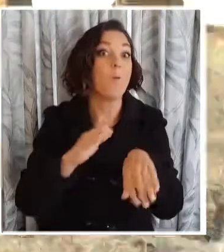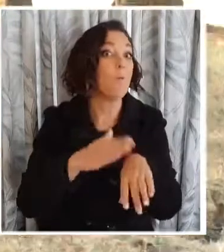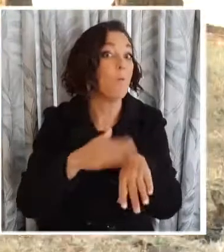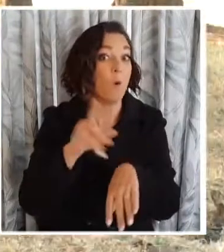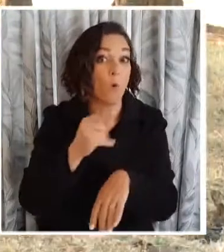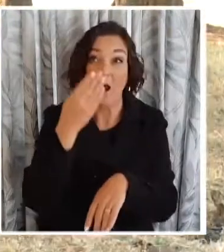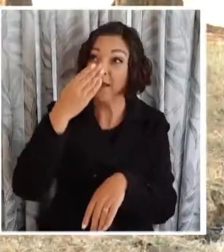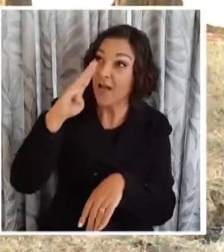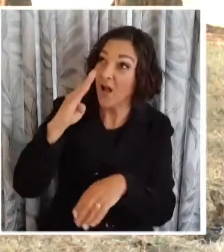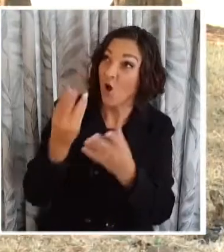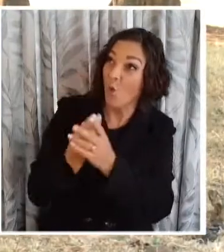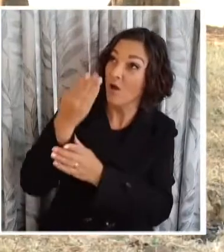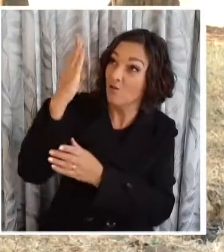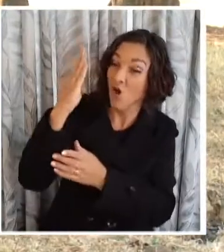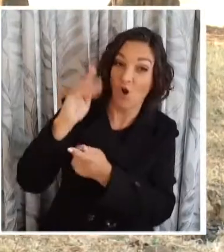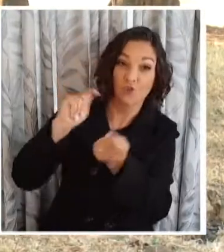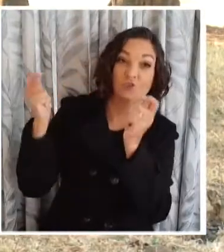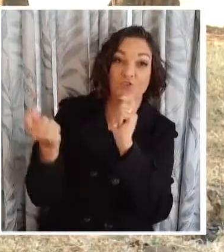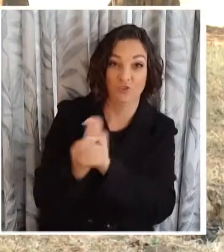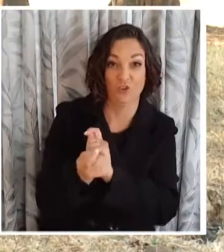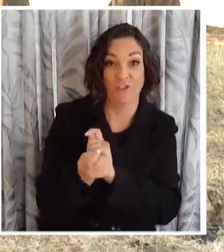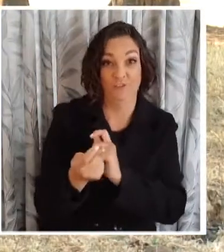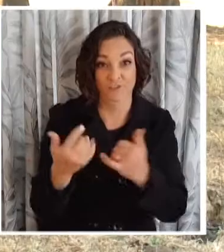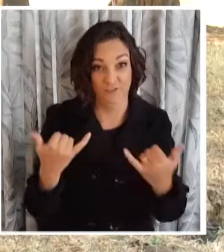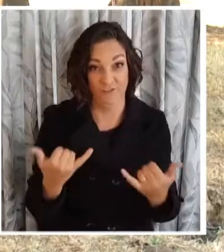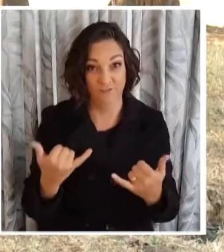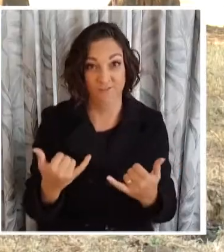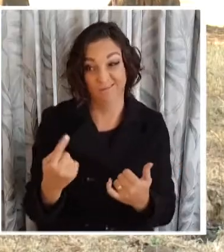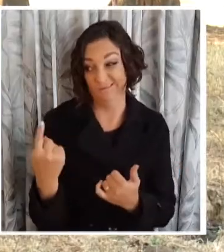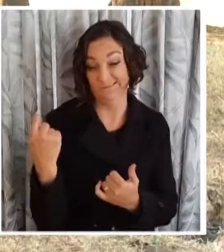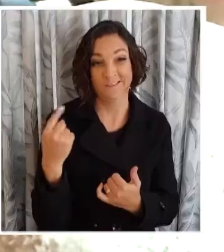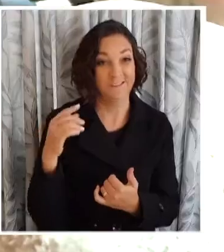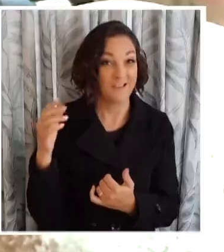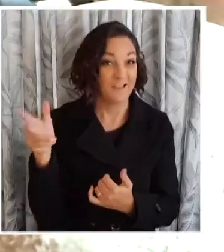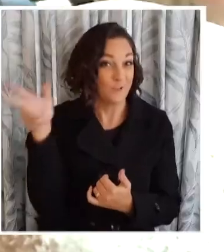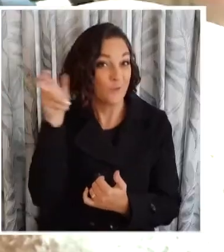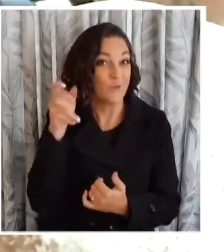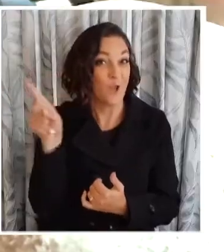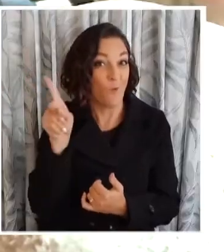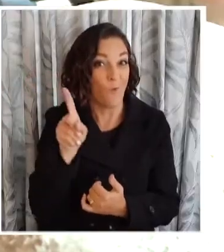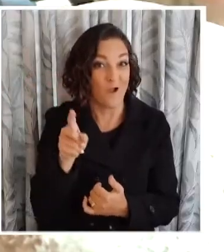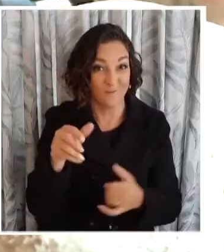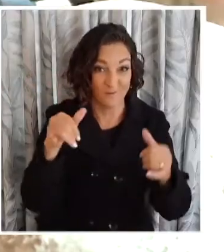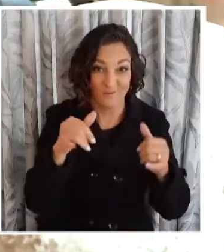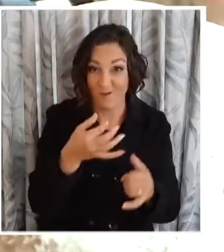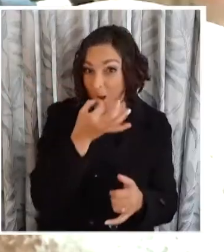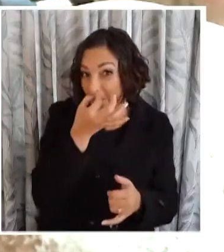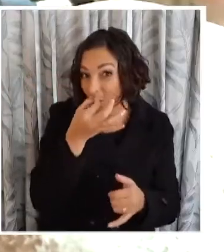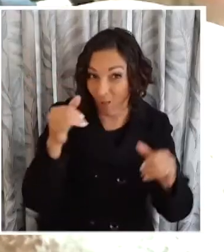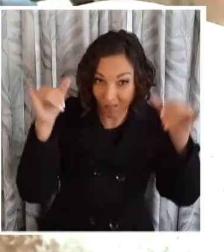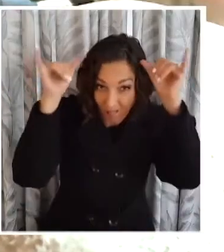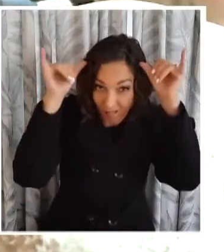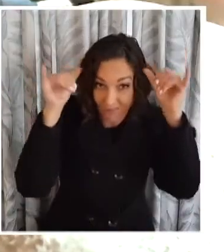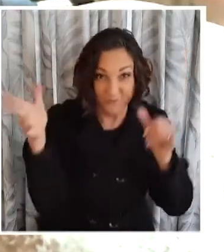God. When India became a sovereign state, that's a bull in the background that's also telling me about